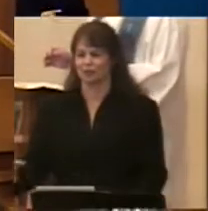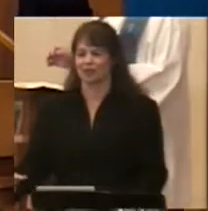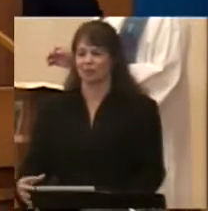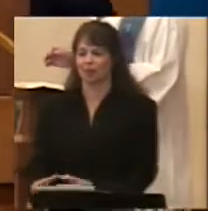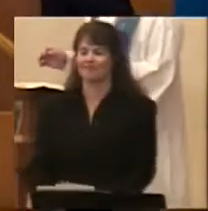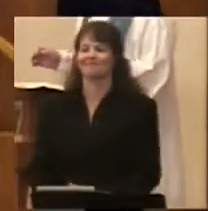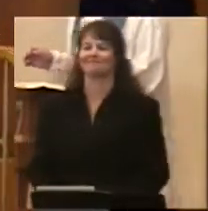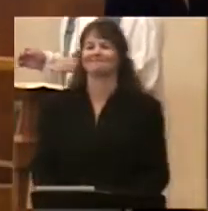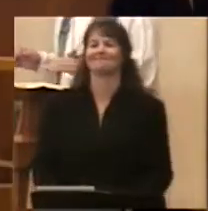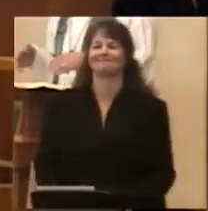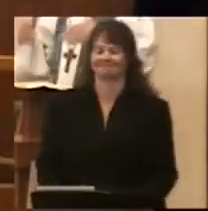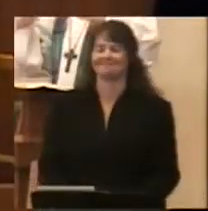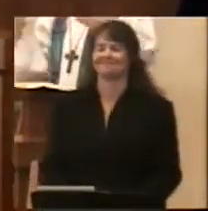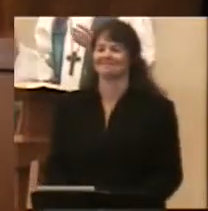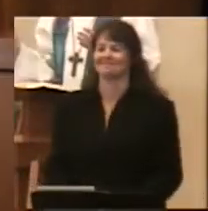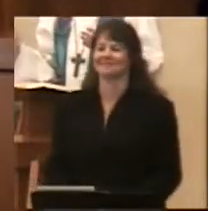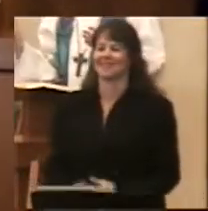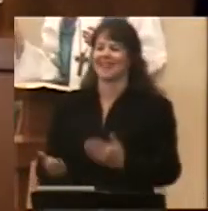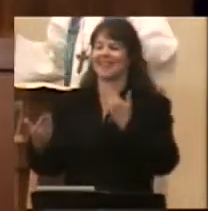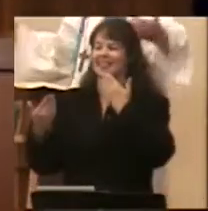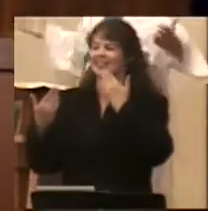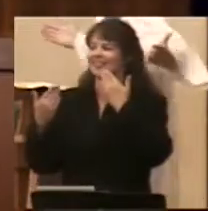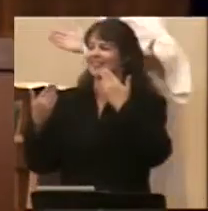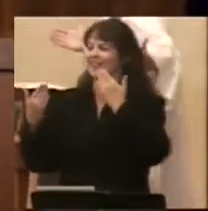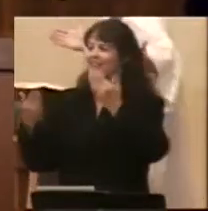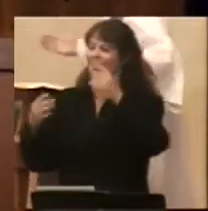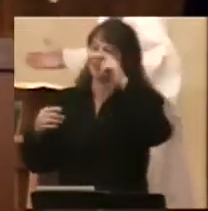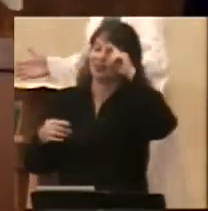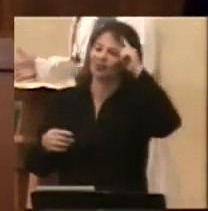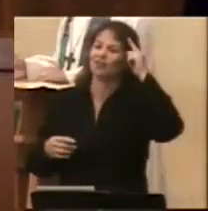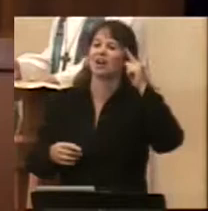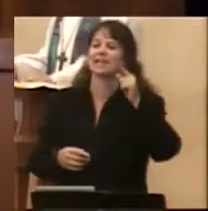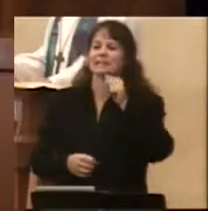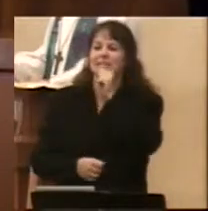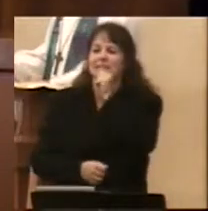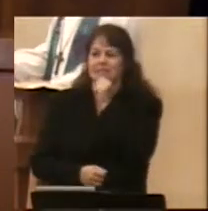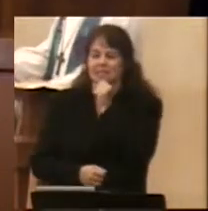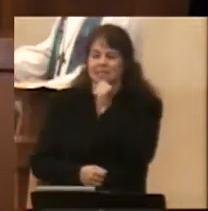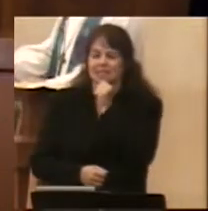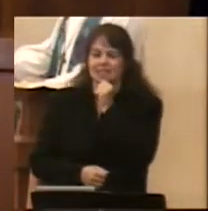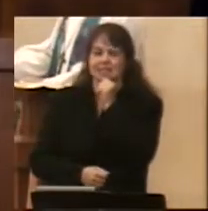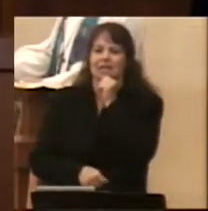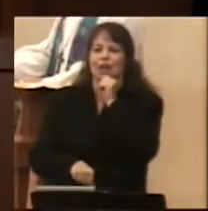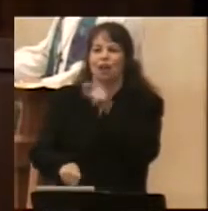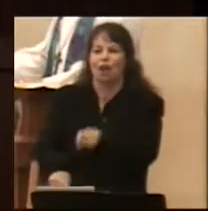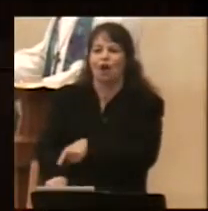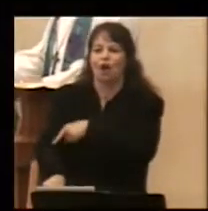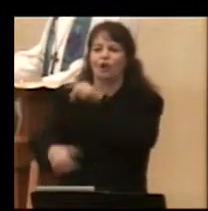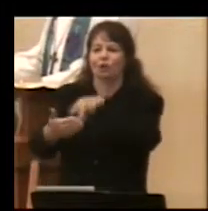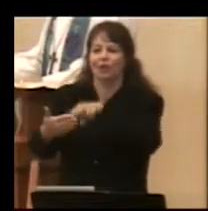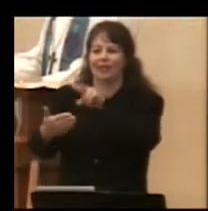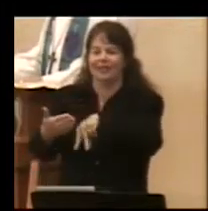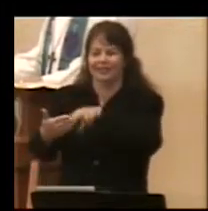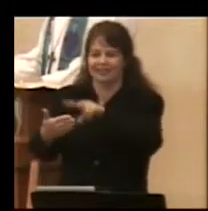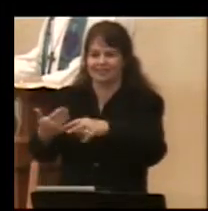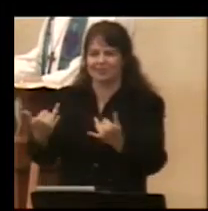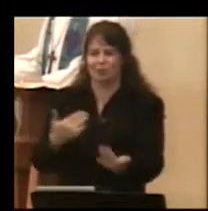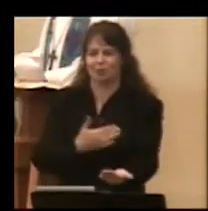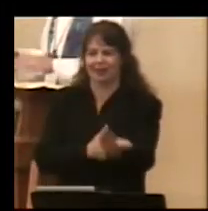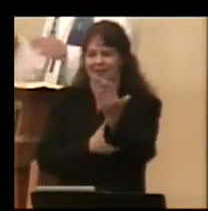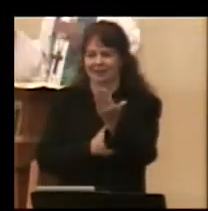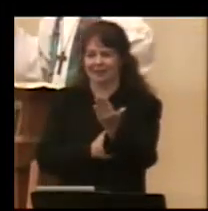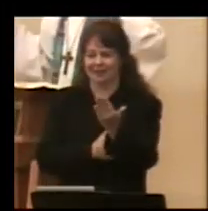Well, thank you for enduring a long reading from Ecclesiastes. That was the preacher's